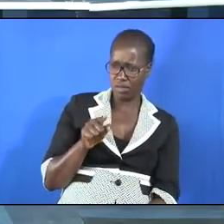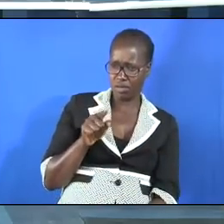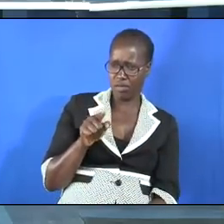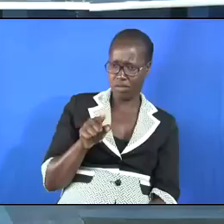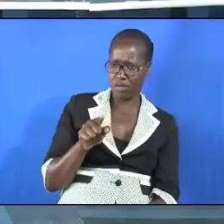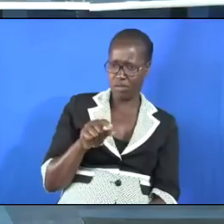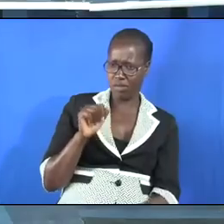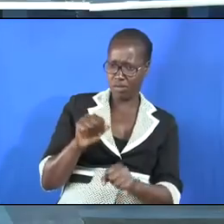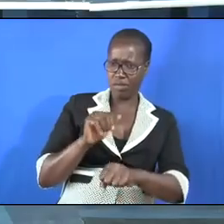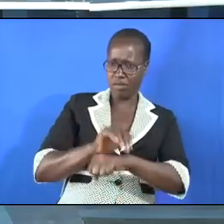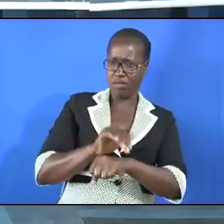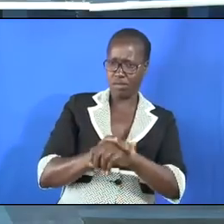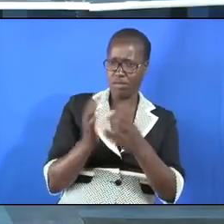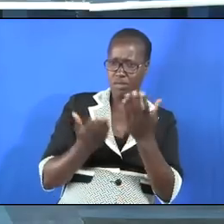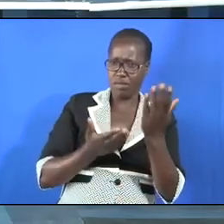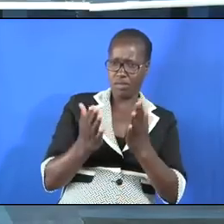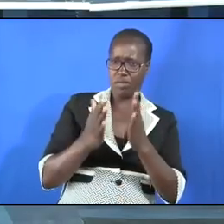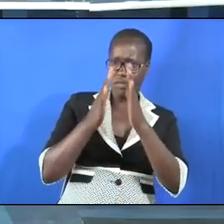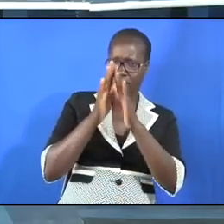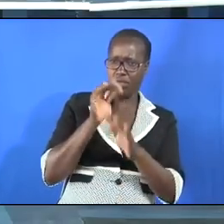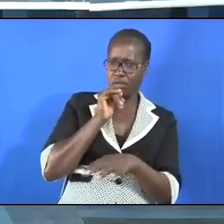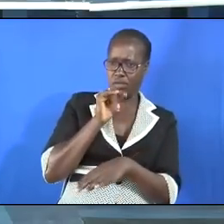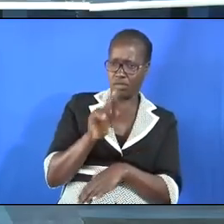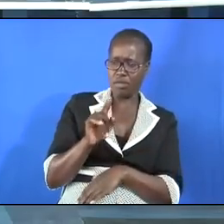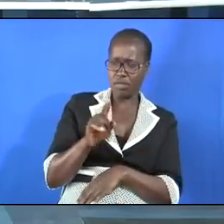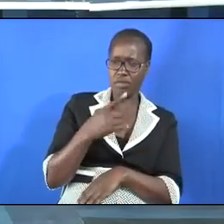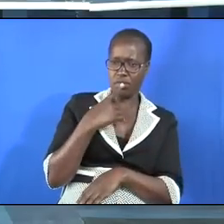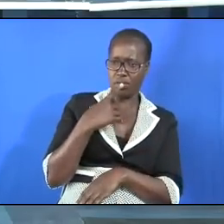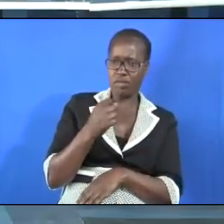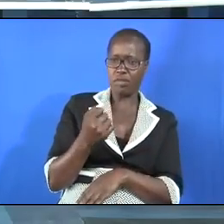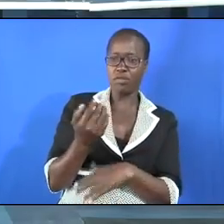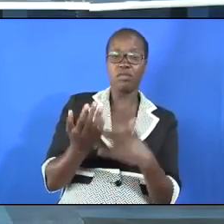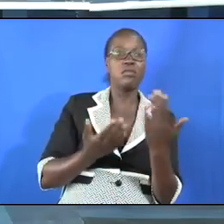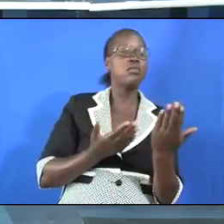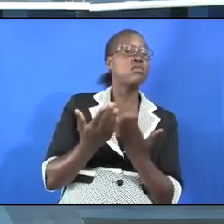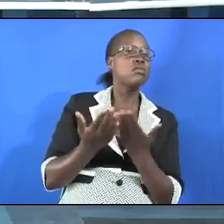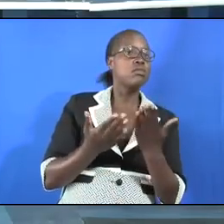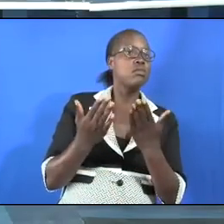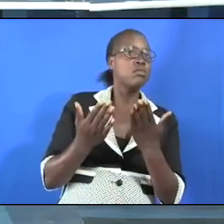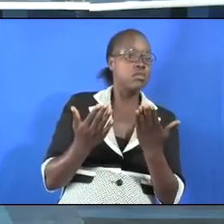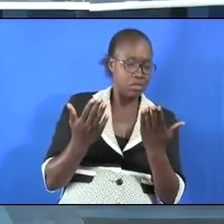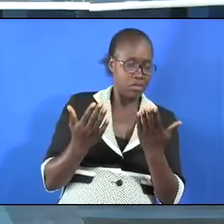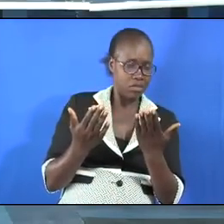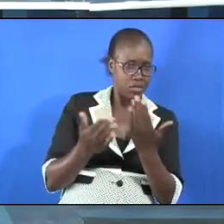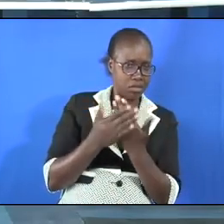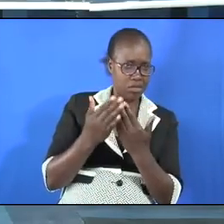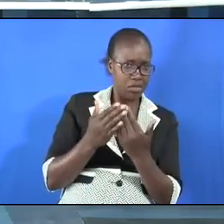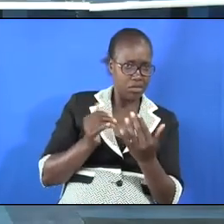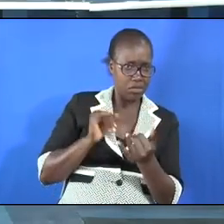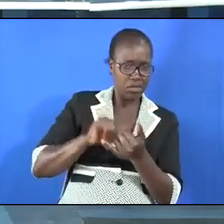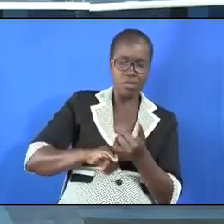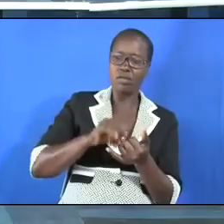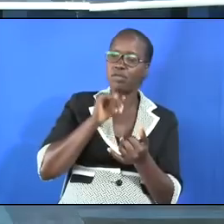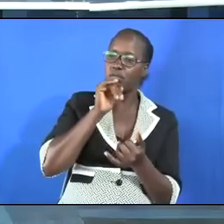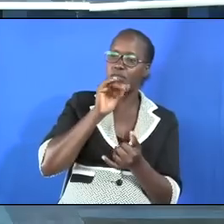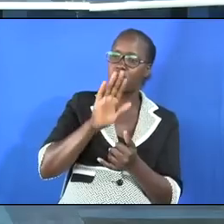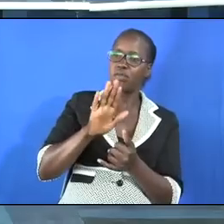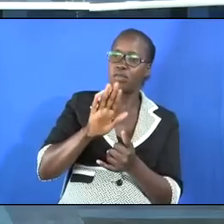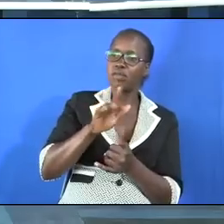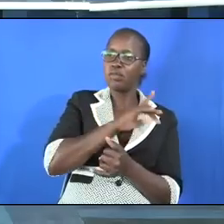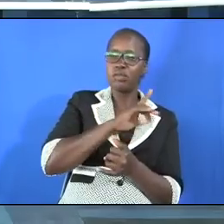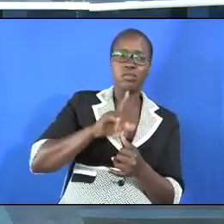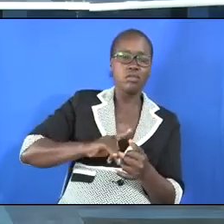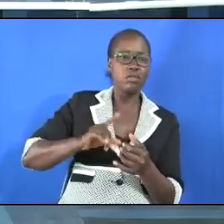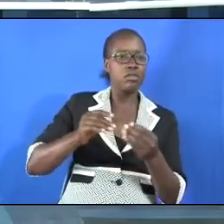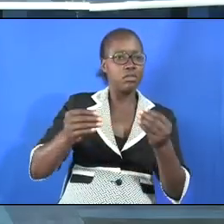can be able to be a good servant in his house and brought her to serve to wait on his wife. The Bible only supplies for us